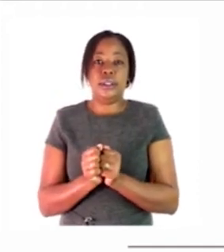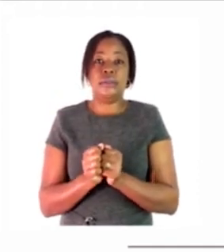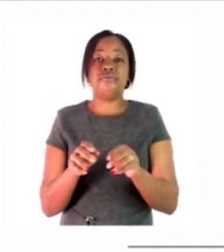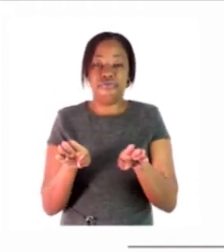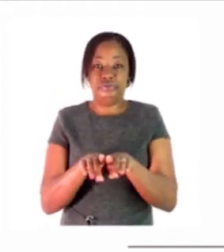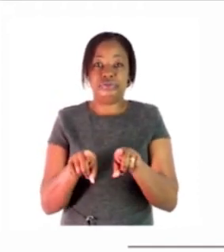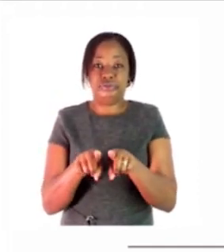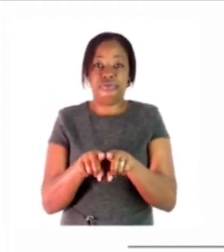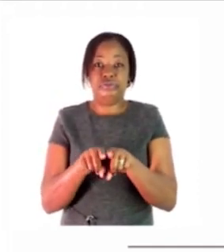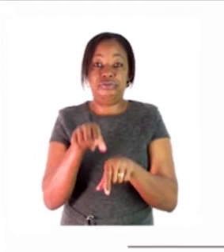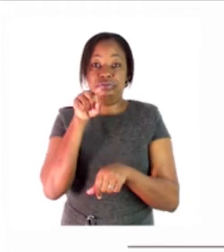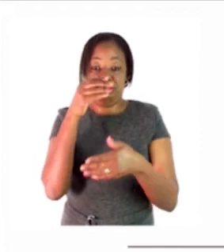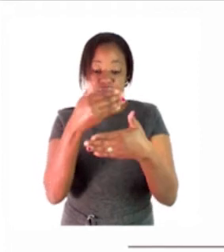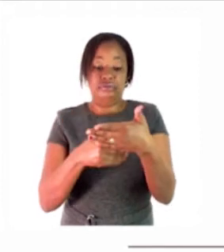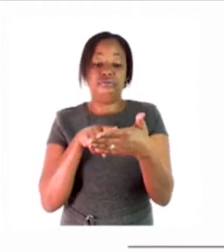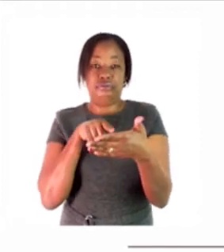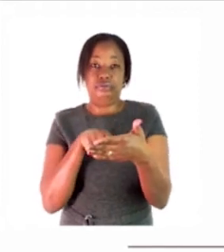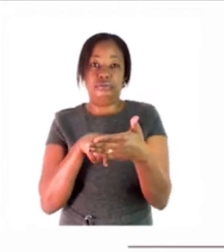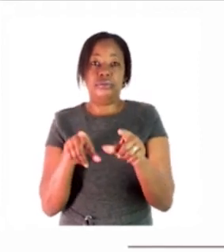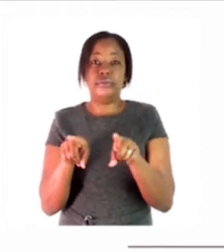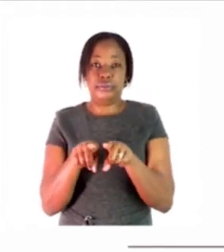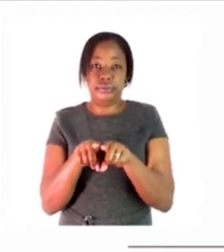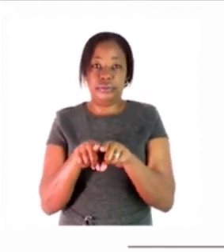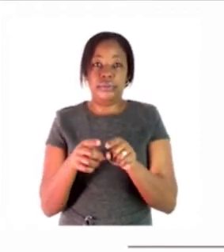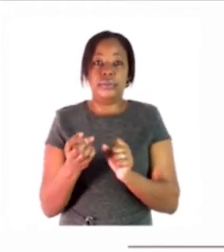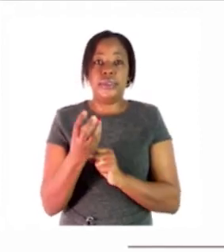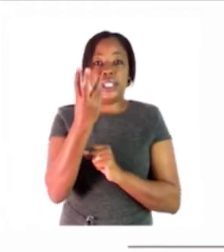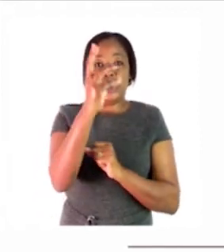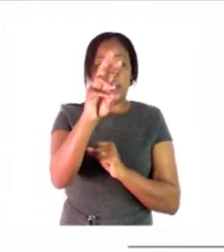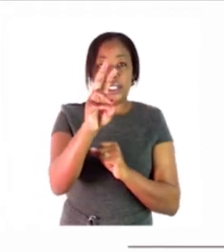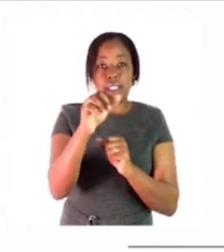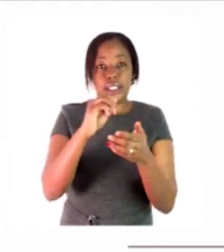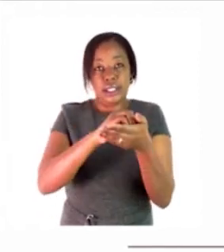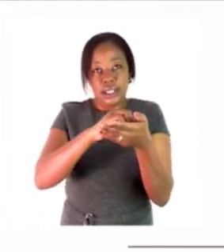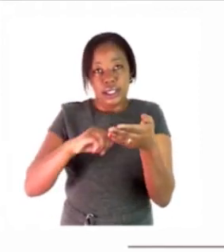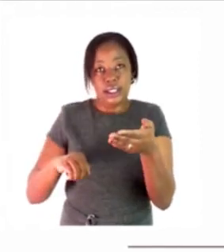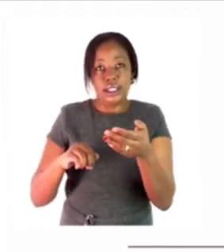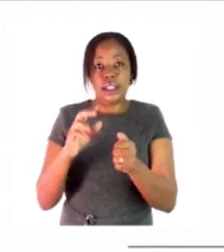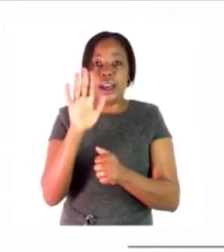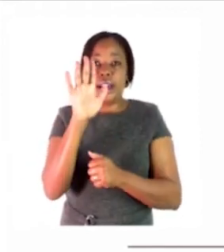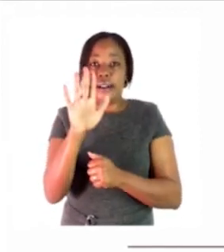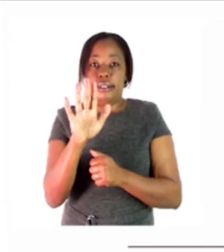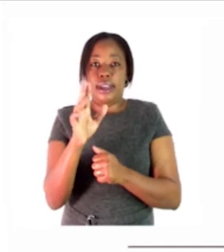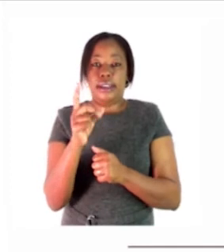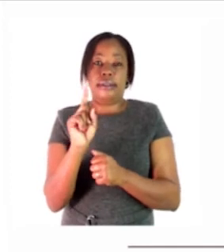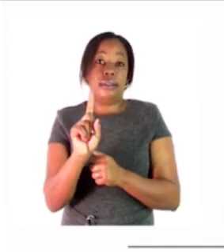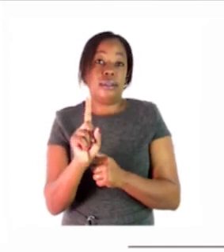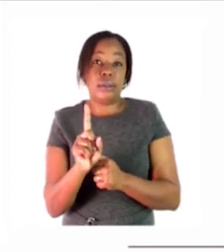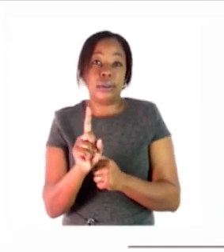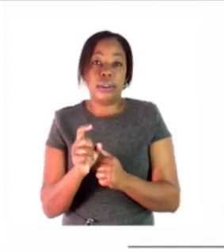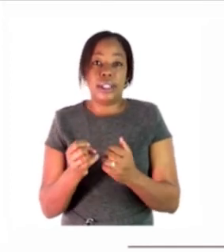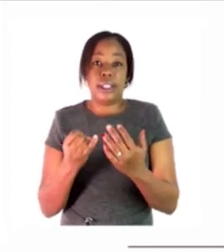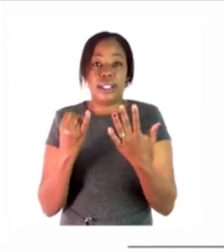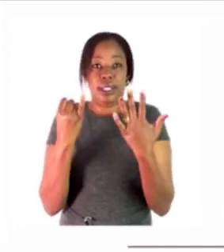exercises the first one is six minus five i have my six fingers or my six stones if